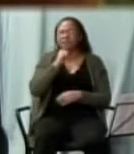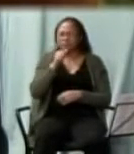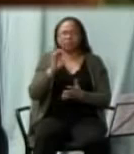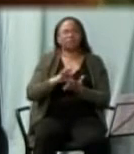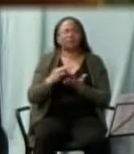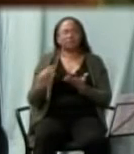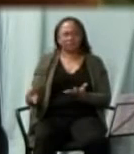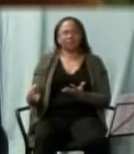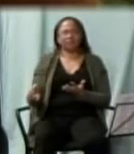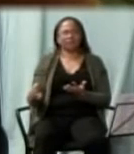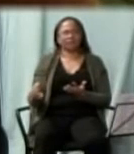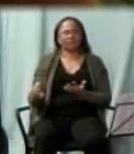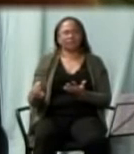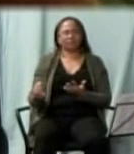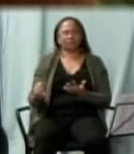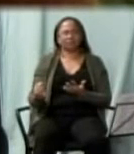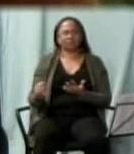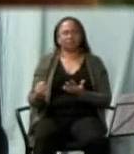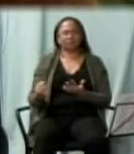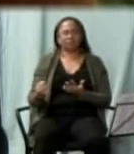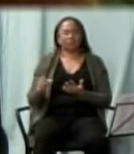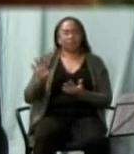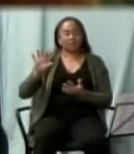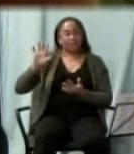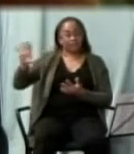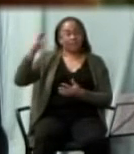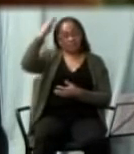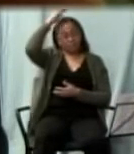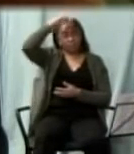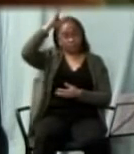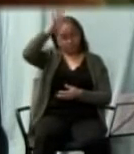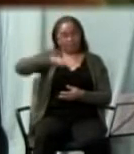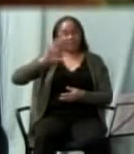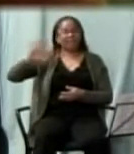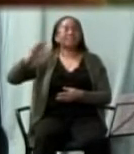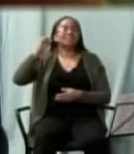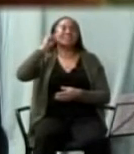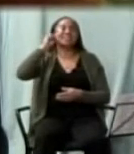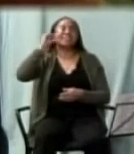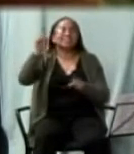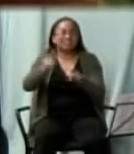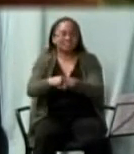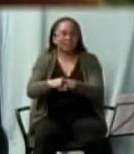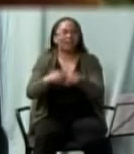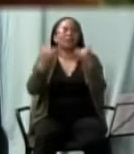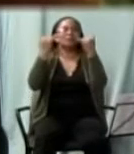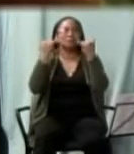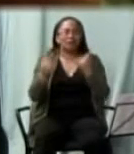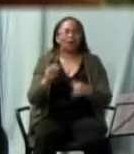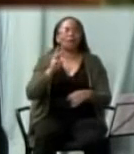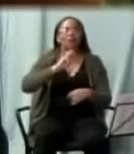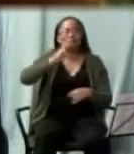because his sister got interested and she is now being baptized.